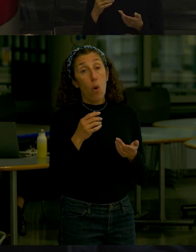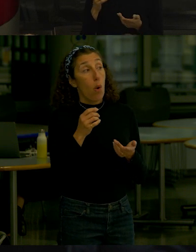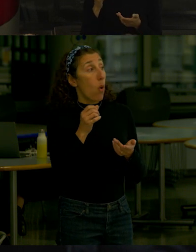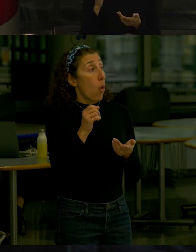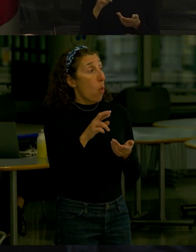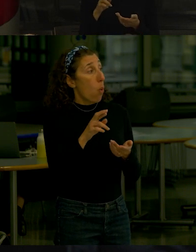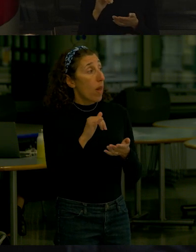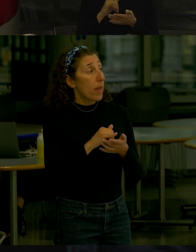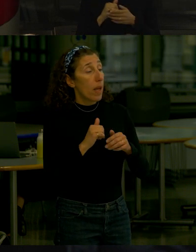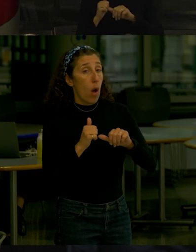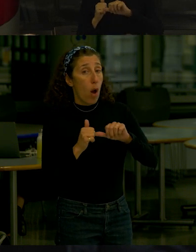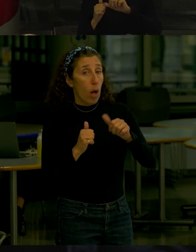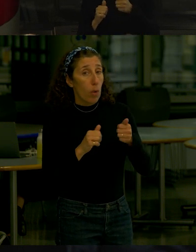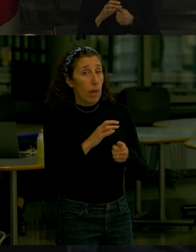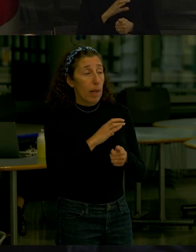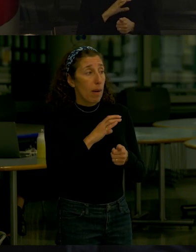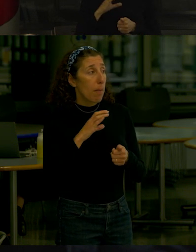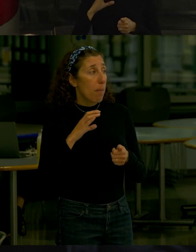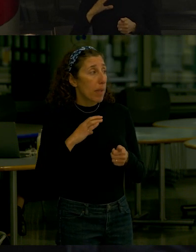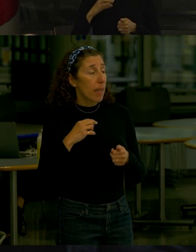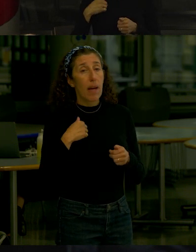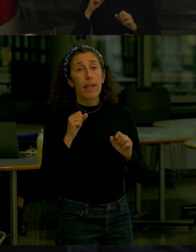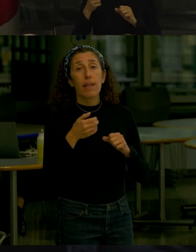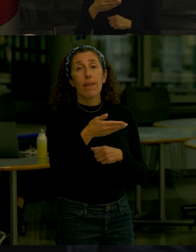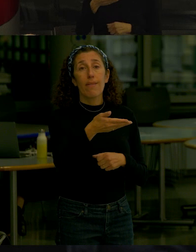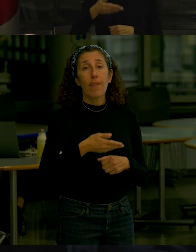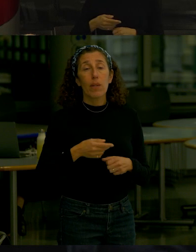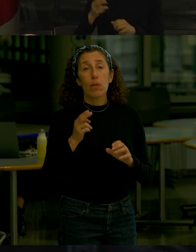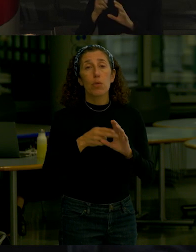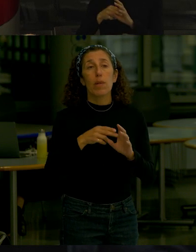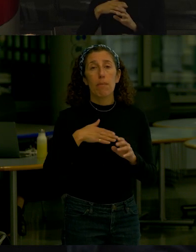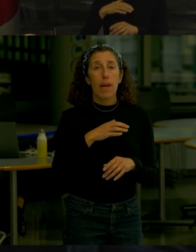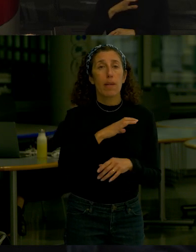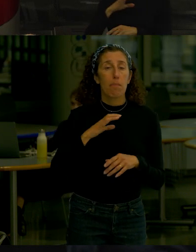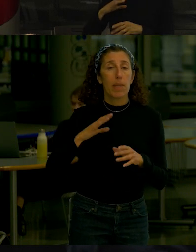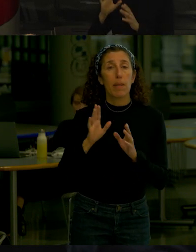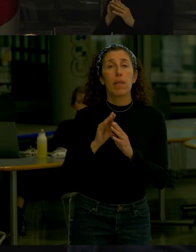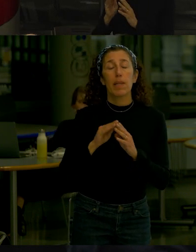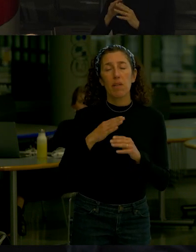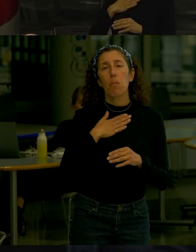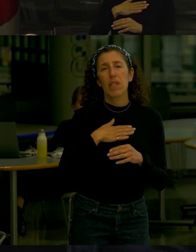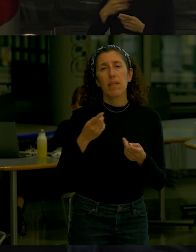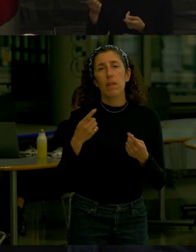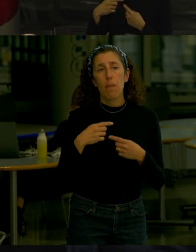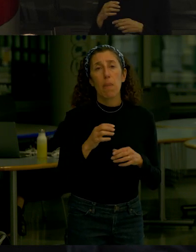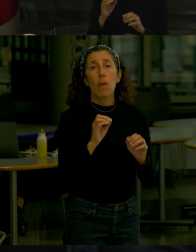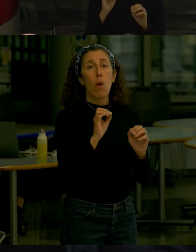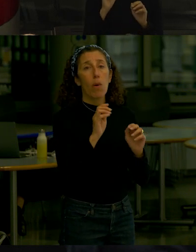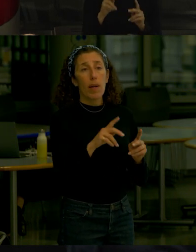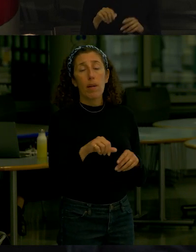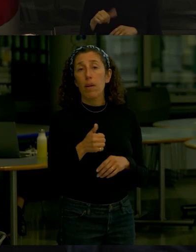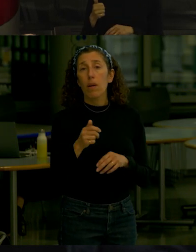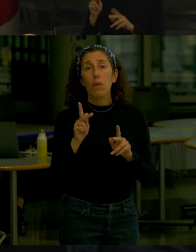committee but I can't invite to Alice's committee but I can invite to mine thank you okay we have somebody online